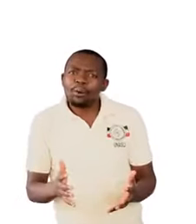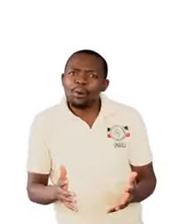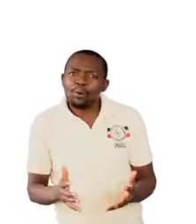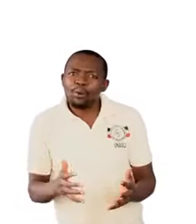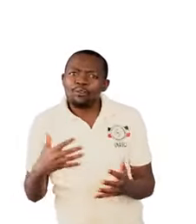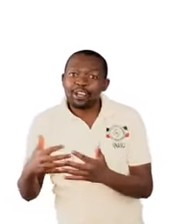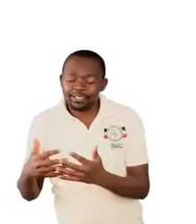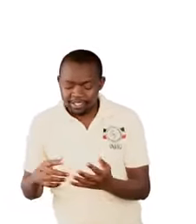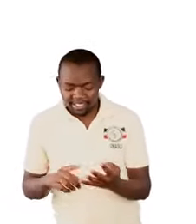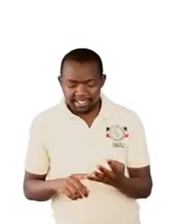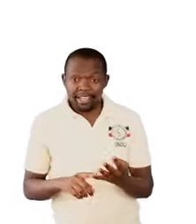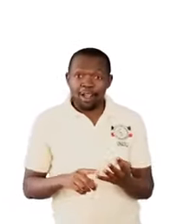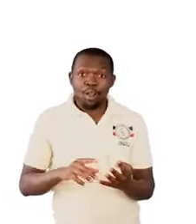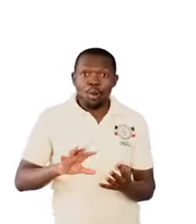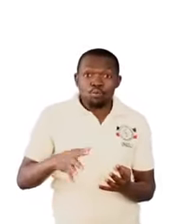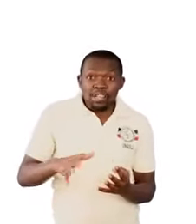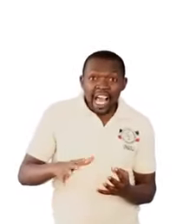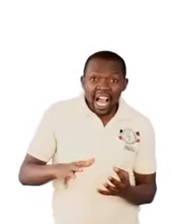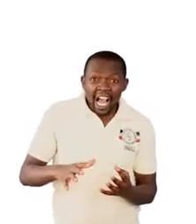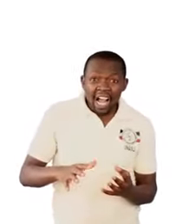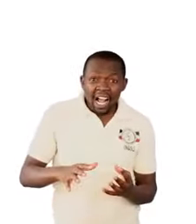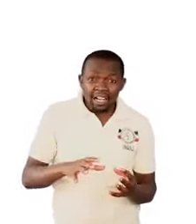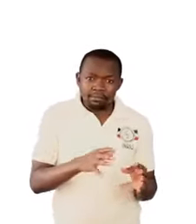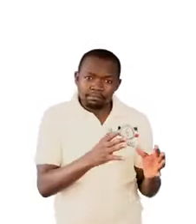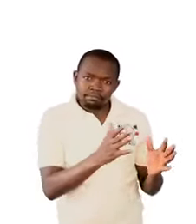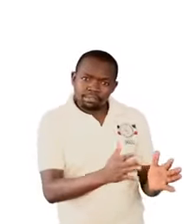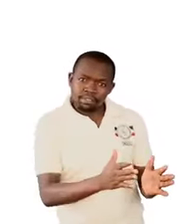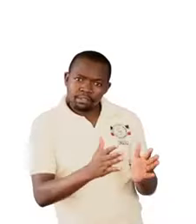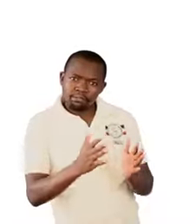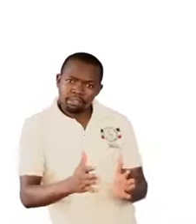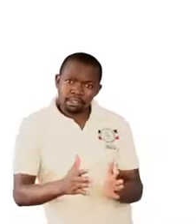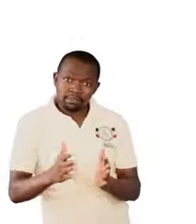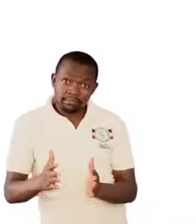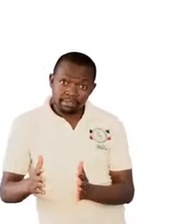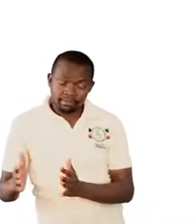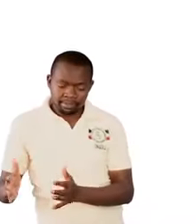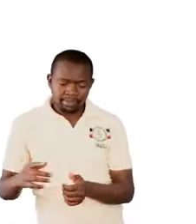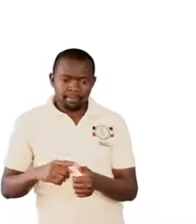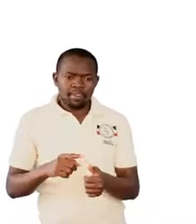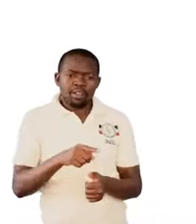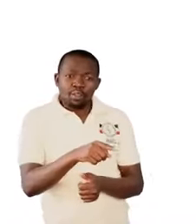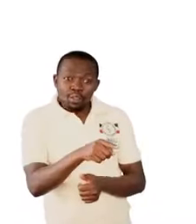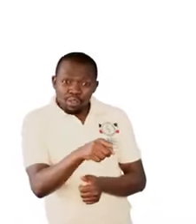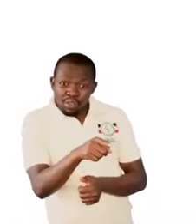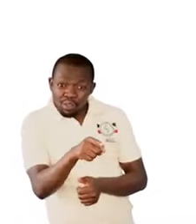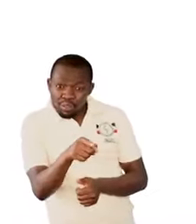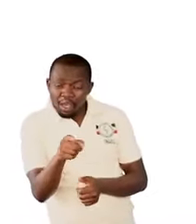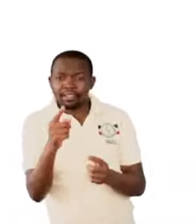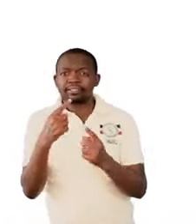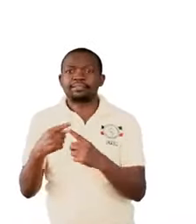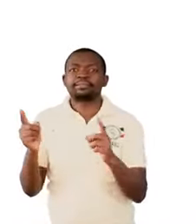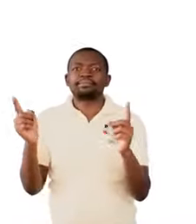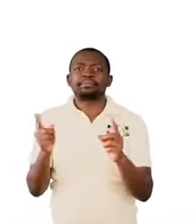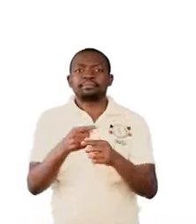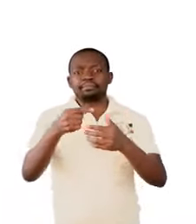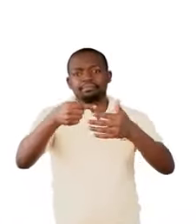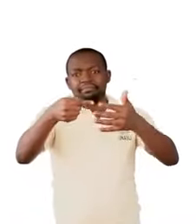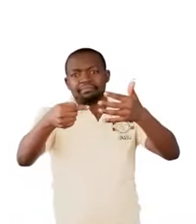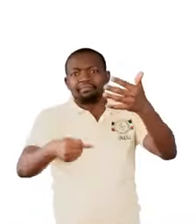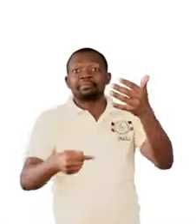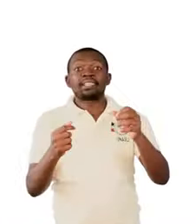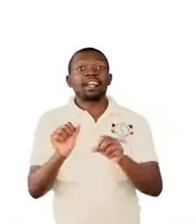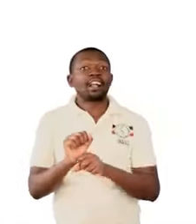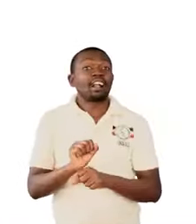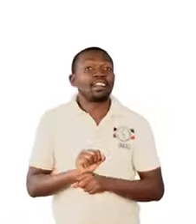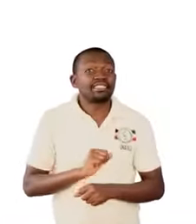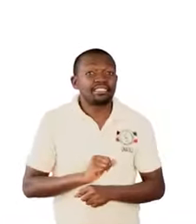those who prepare the drugs that we use. Those are different careers and